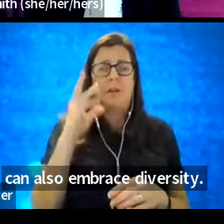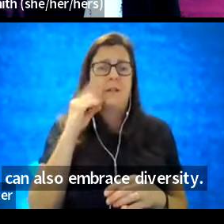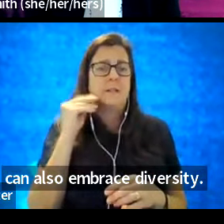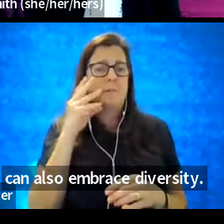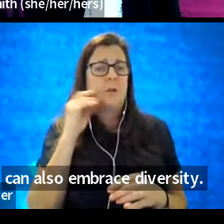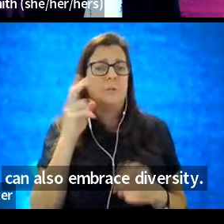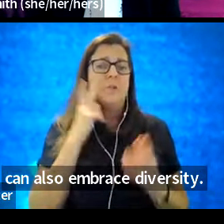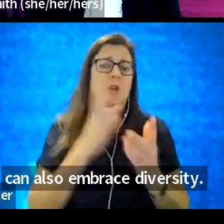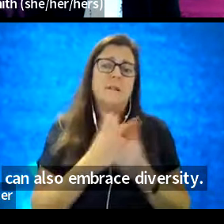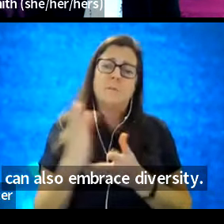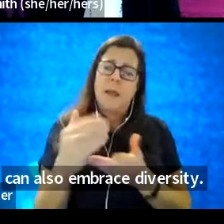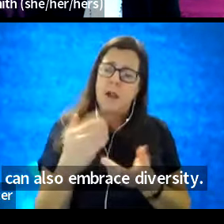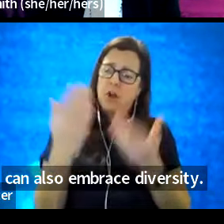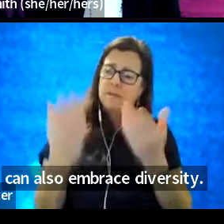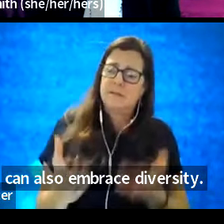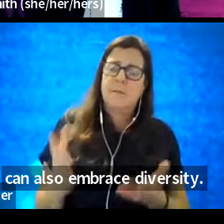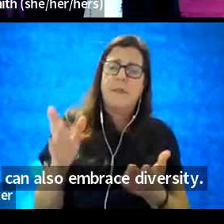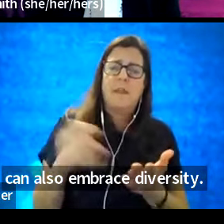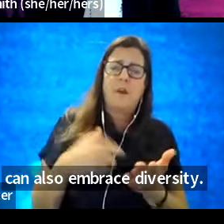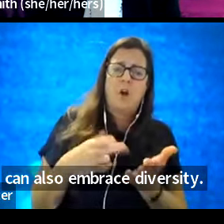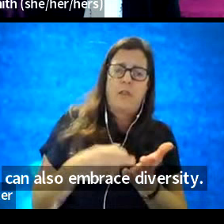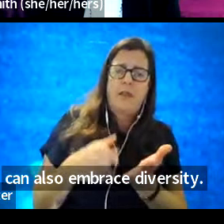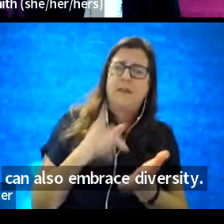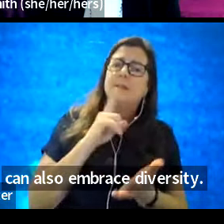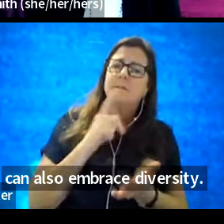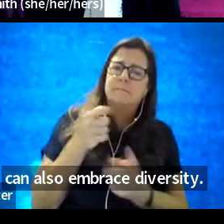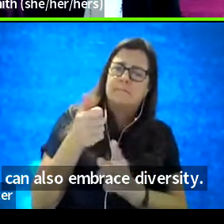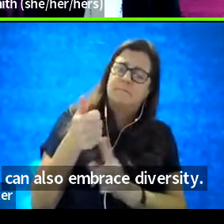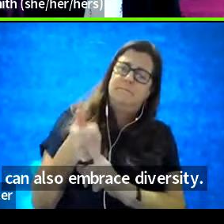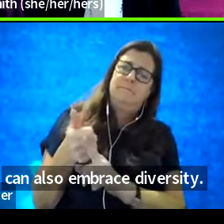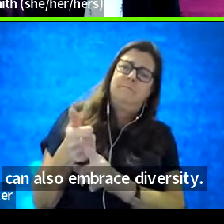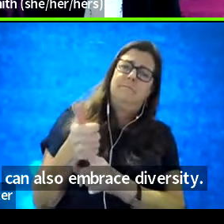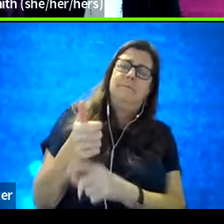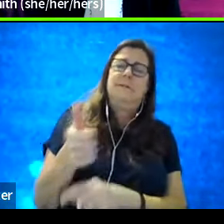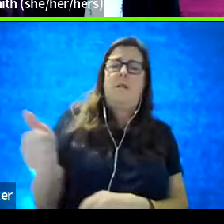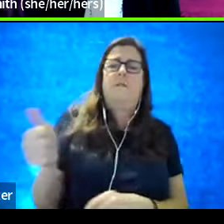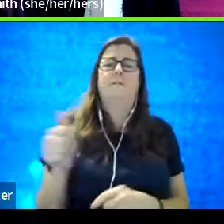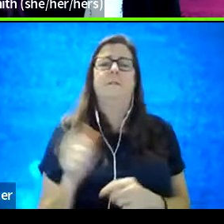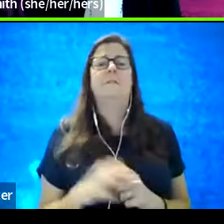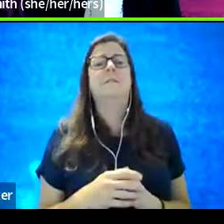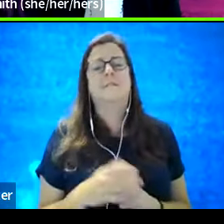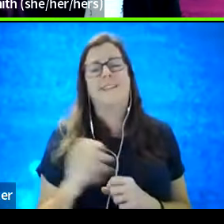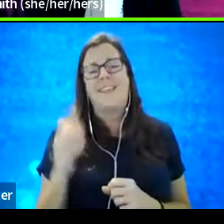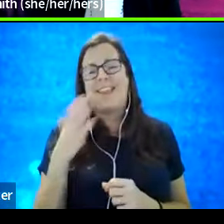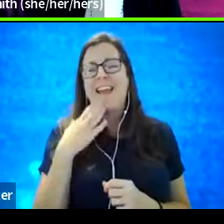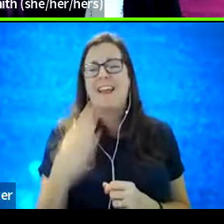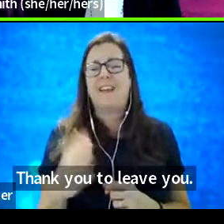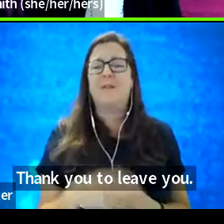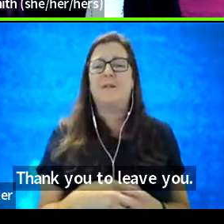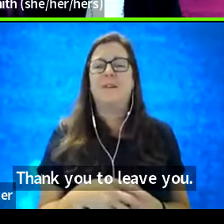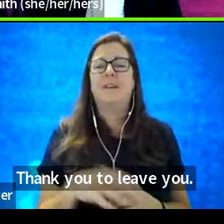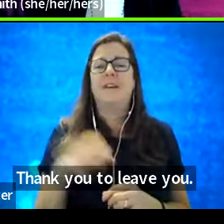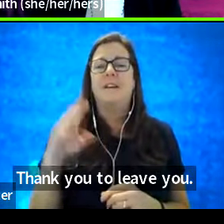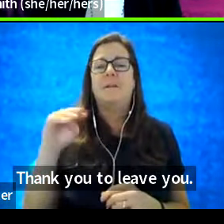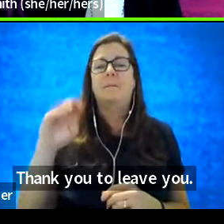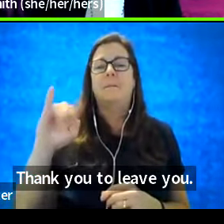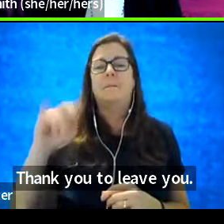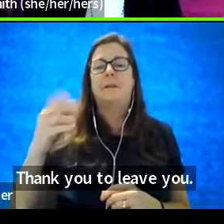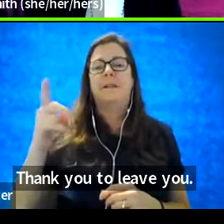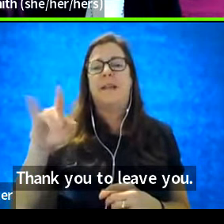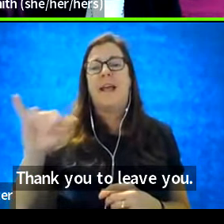transparent, and to be their authentic selves. Thank you, Talithia. And, Magdalia, how about you?